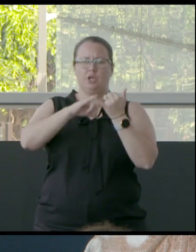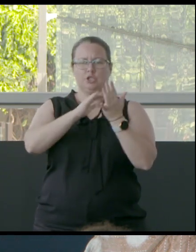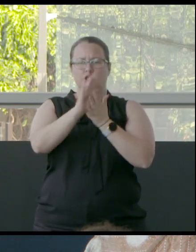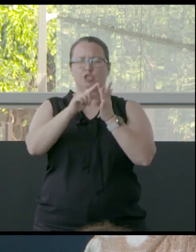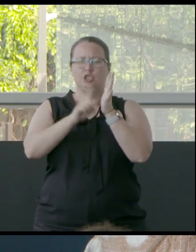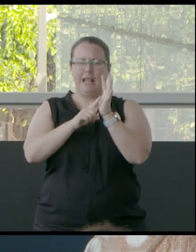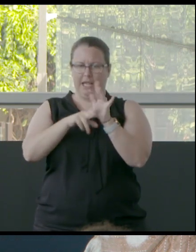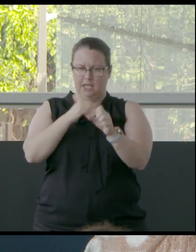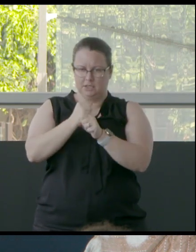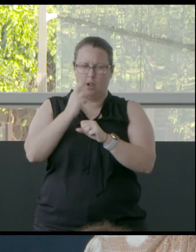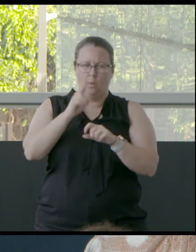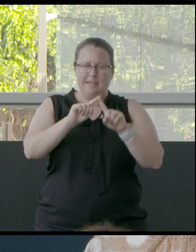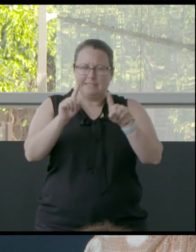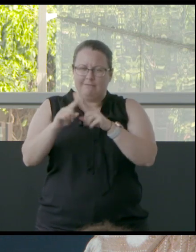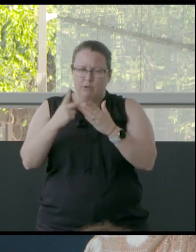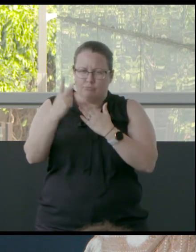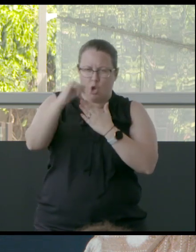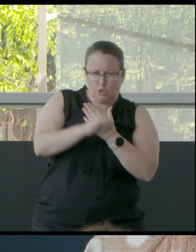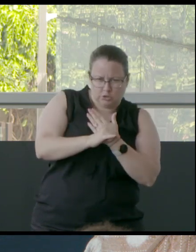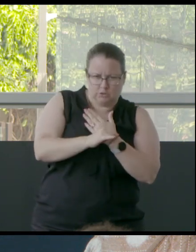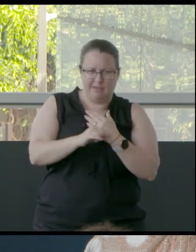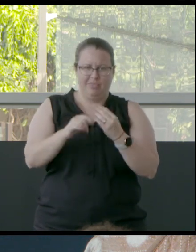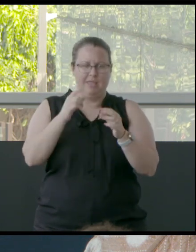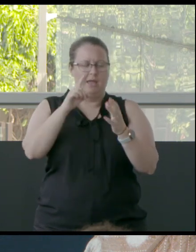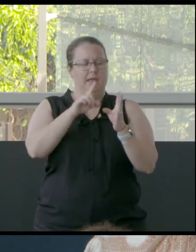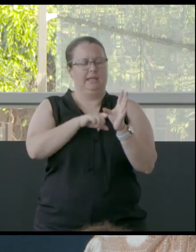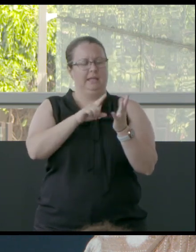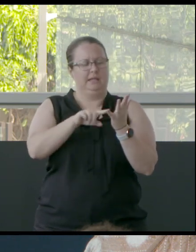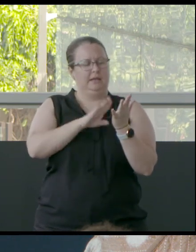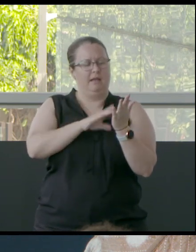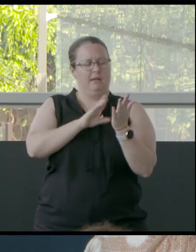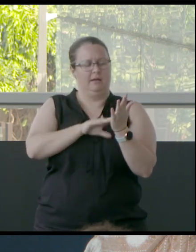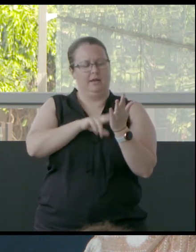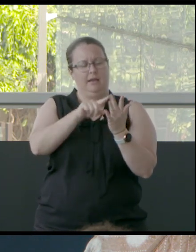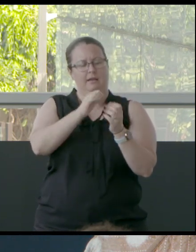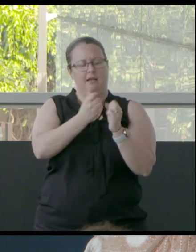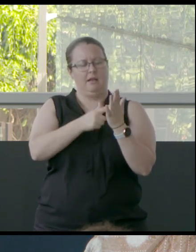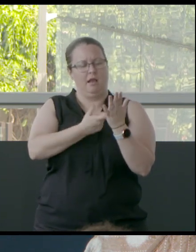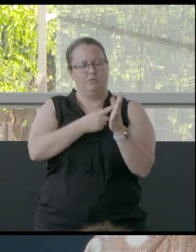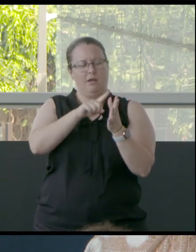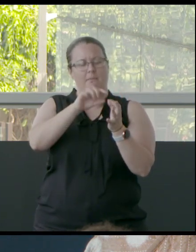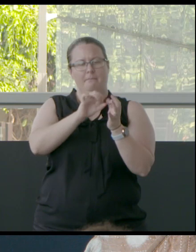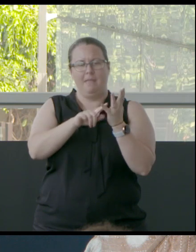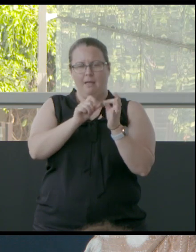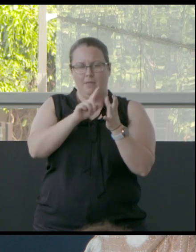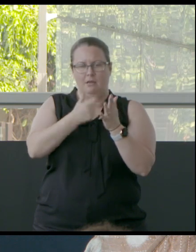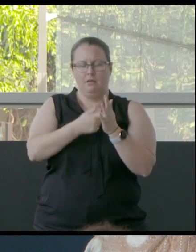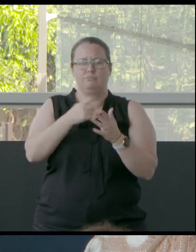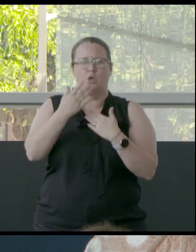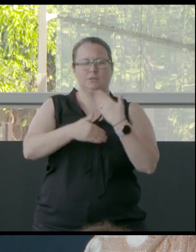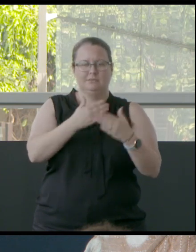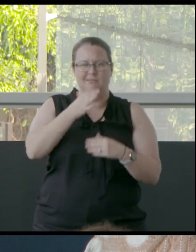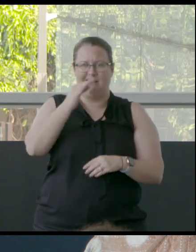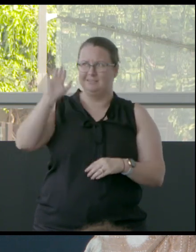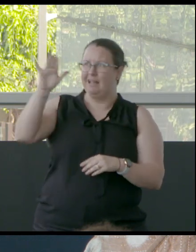In particular, the Yamagana Barkha project, he's seeking government and decision makers to